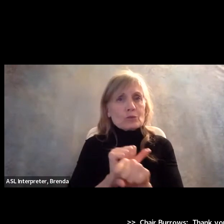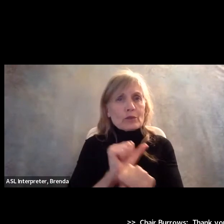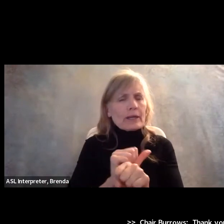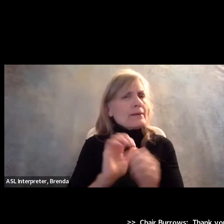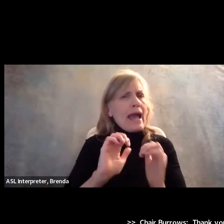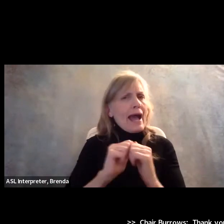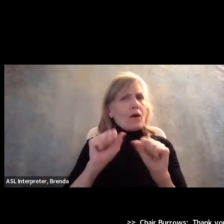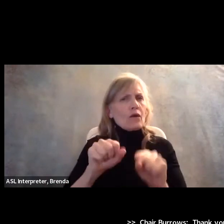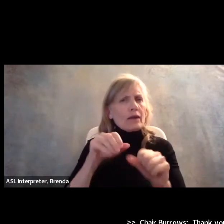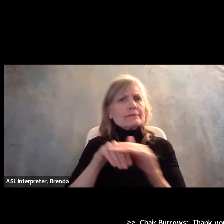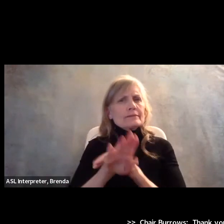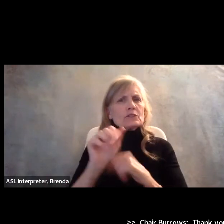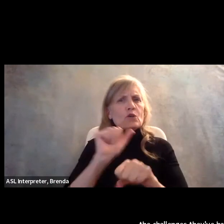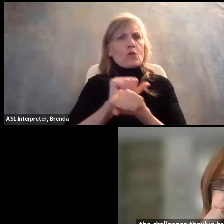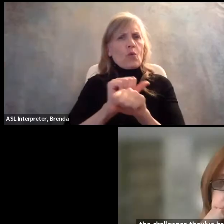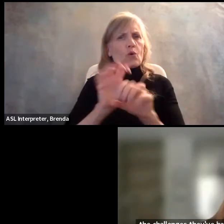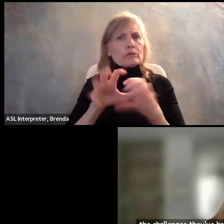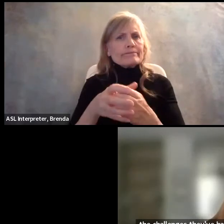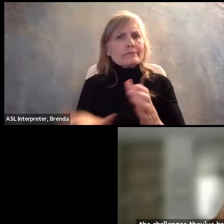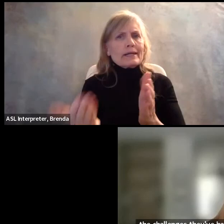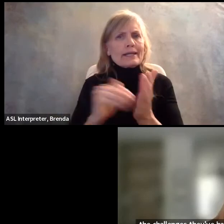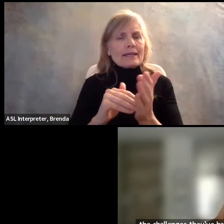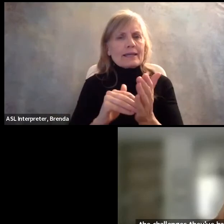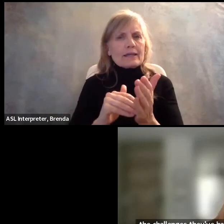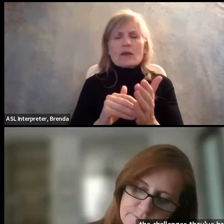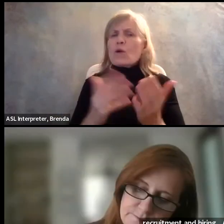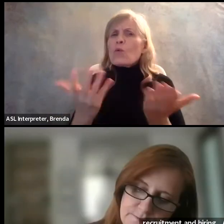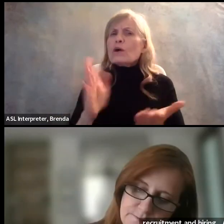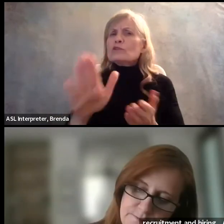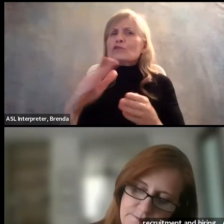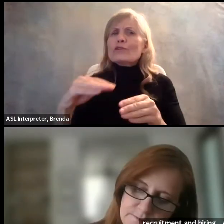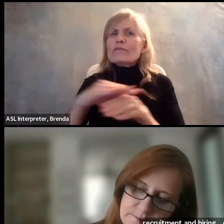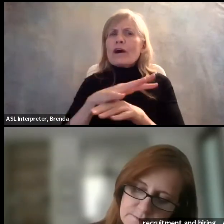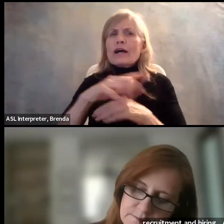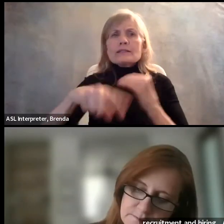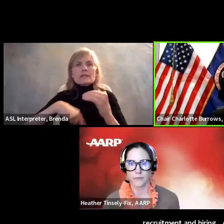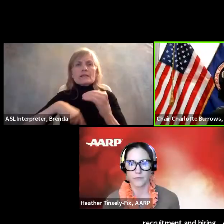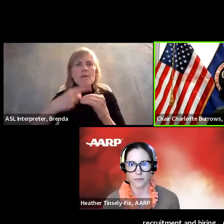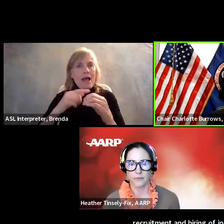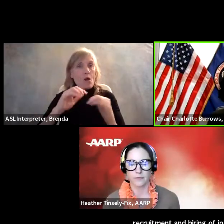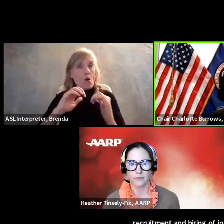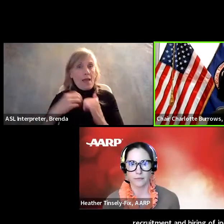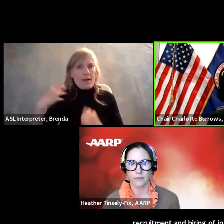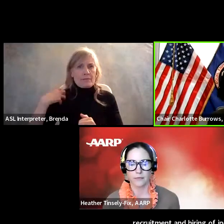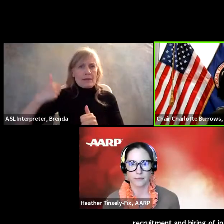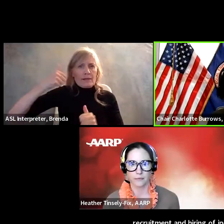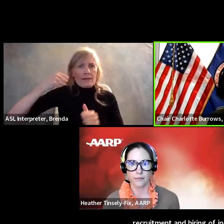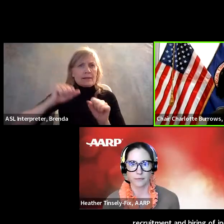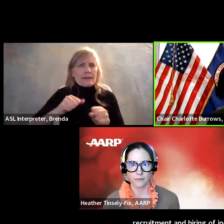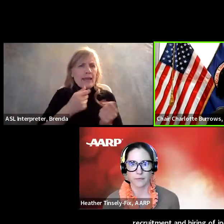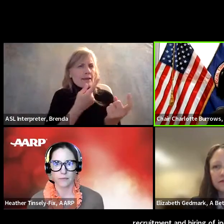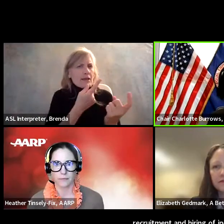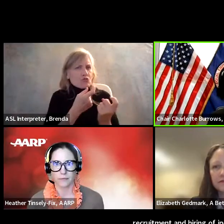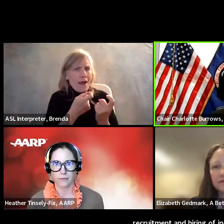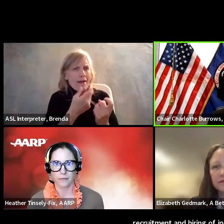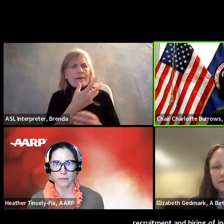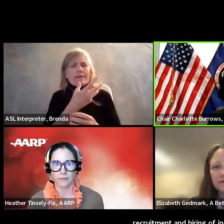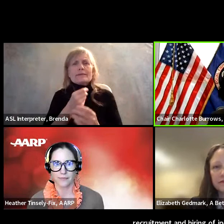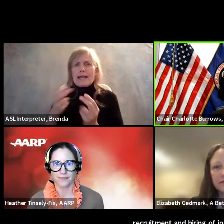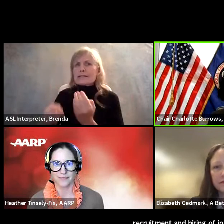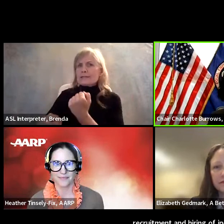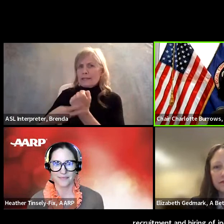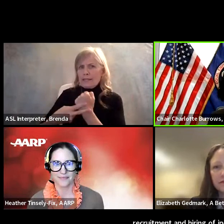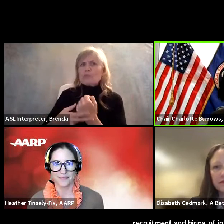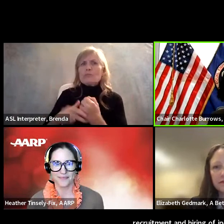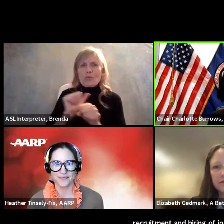have advice on how employers can find, attract, and retain these workers? Um, I think I will, um, start with Heather.